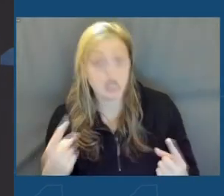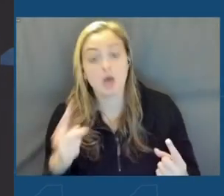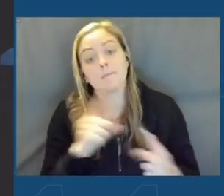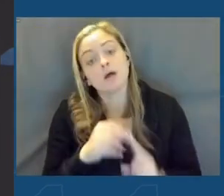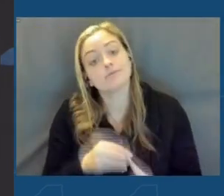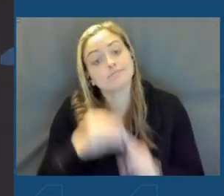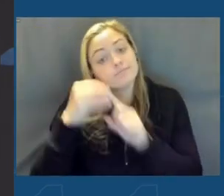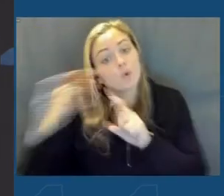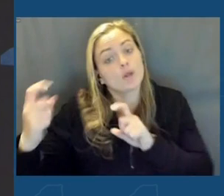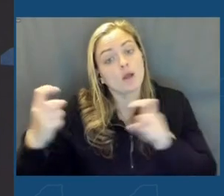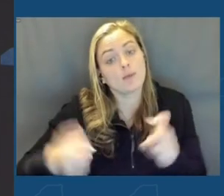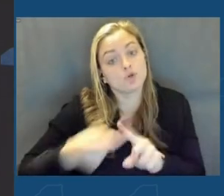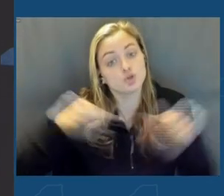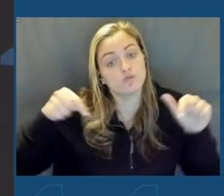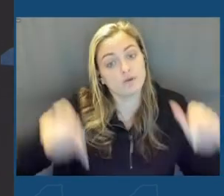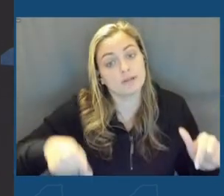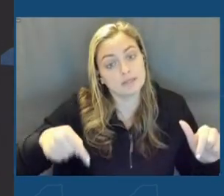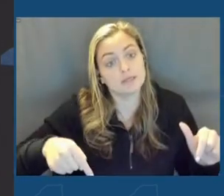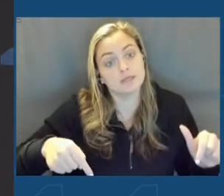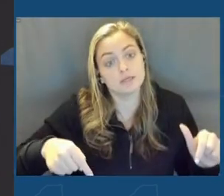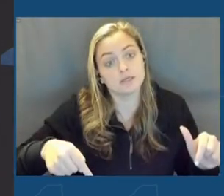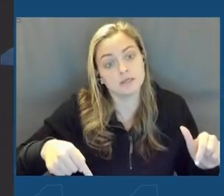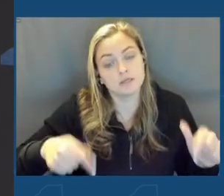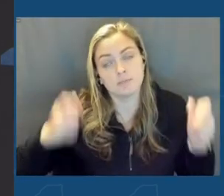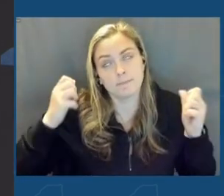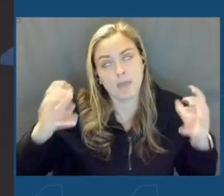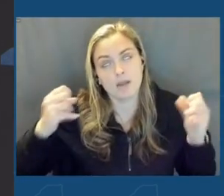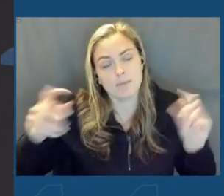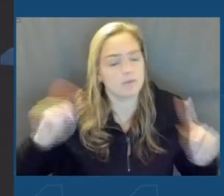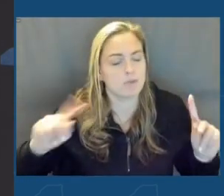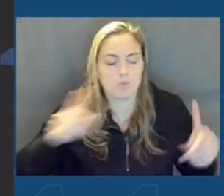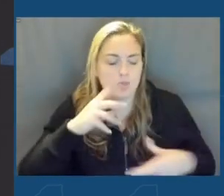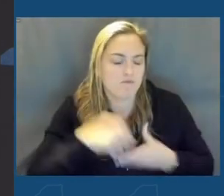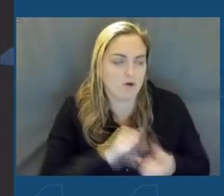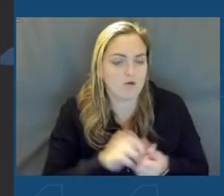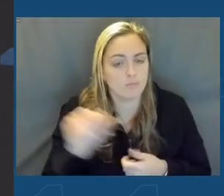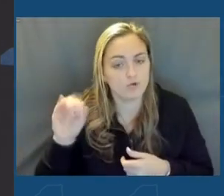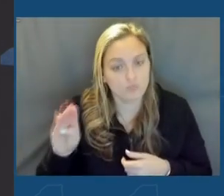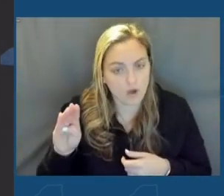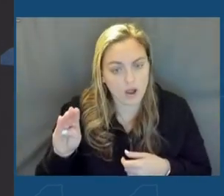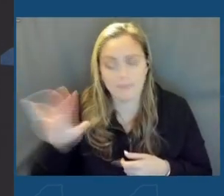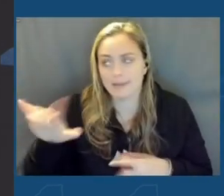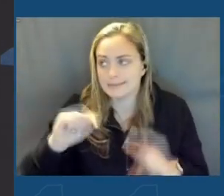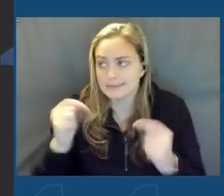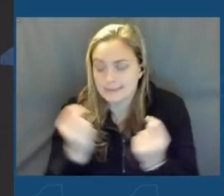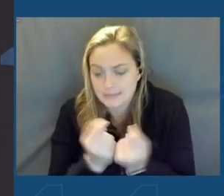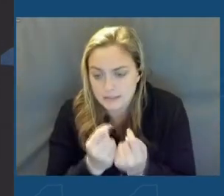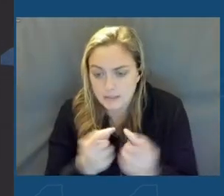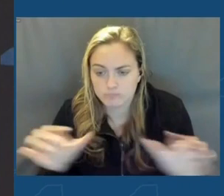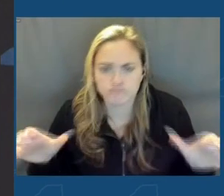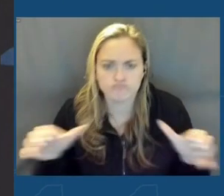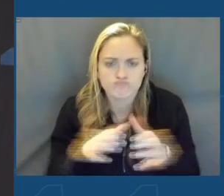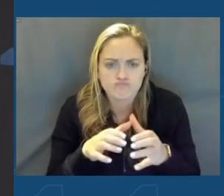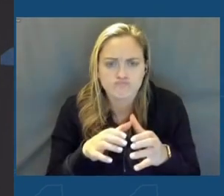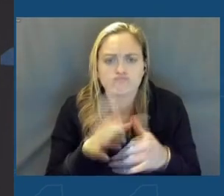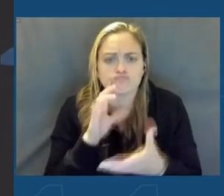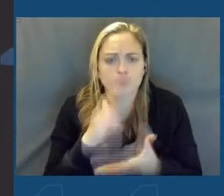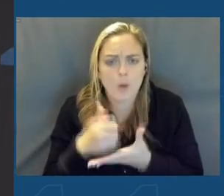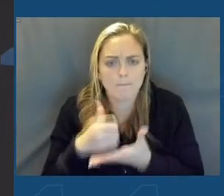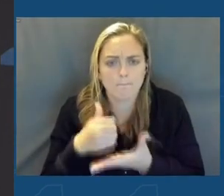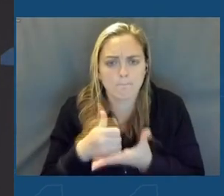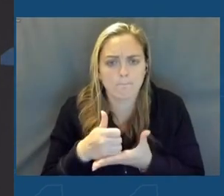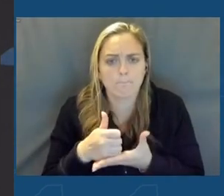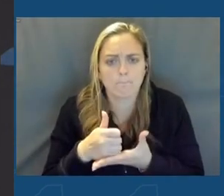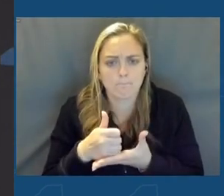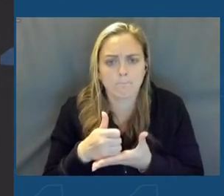unique contributions in this were made by so many and Rob brought his team together and really